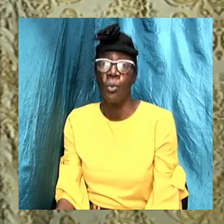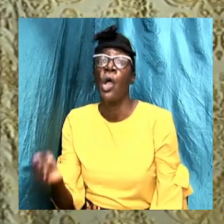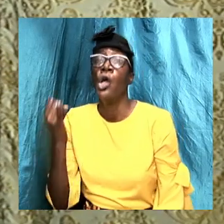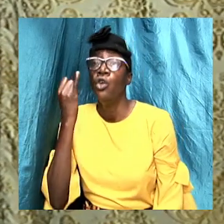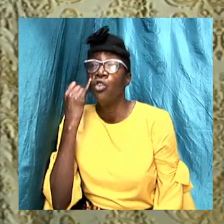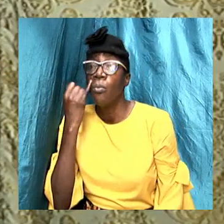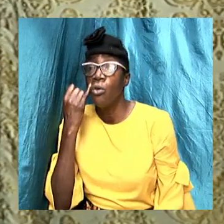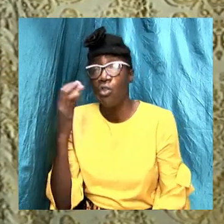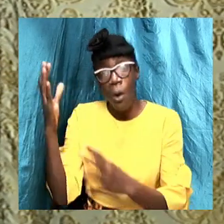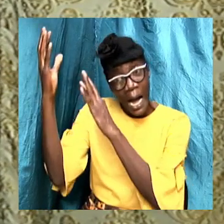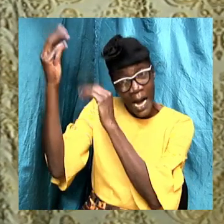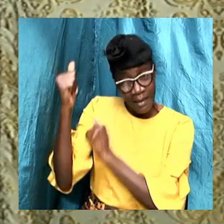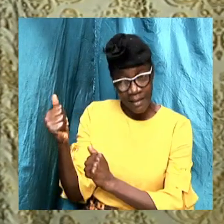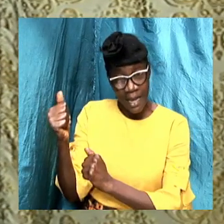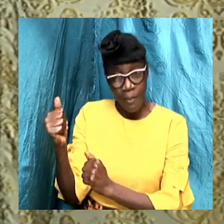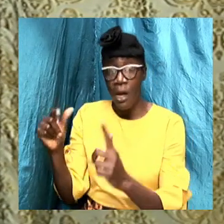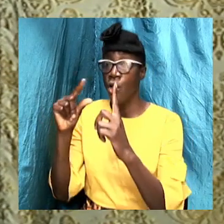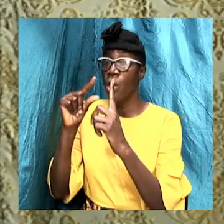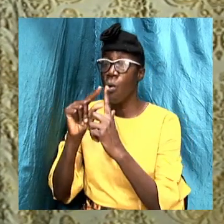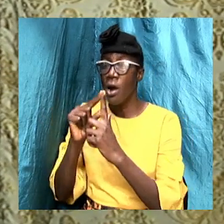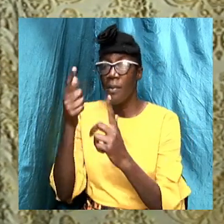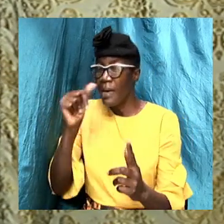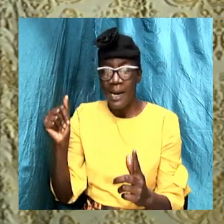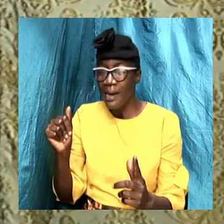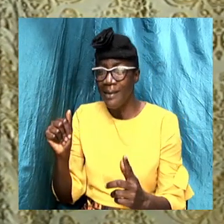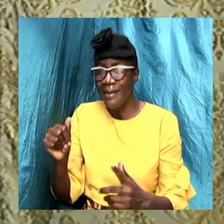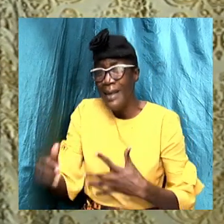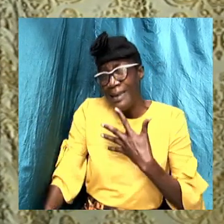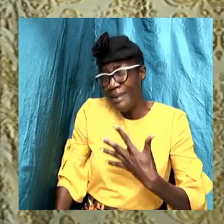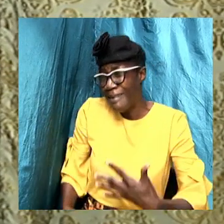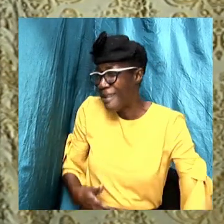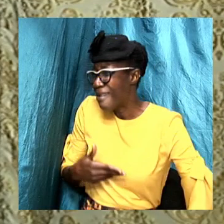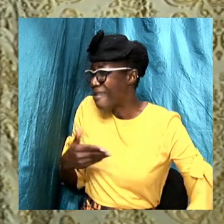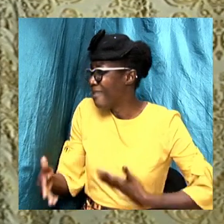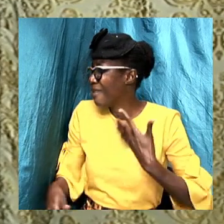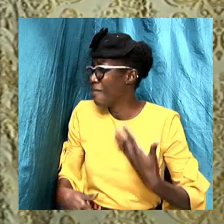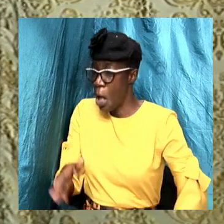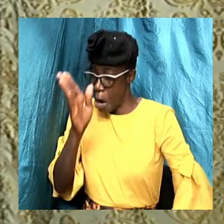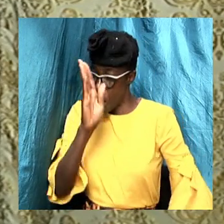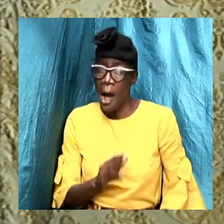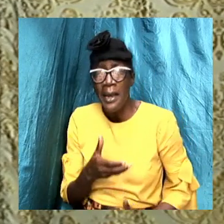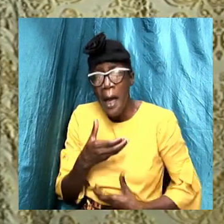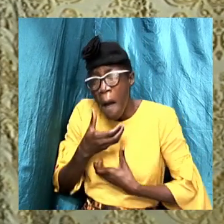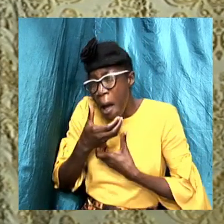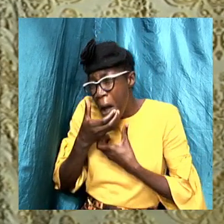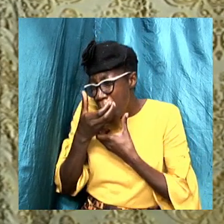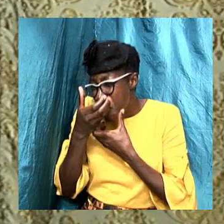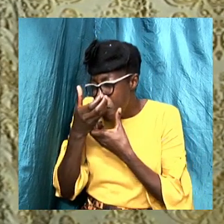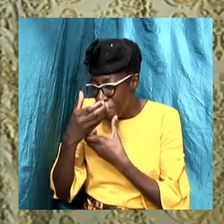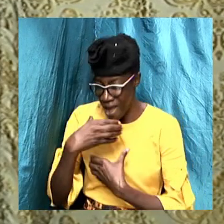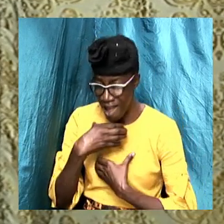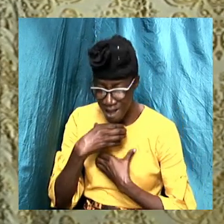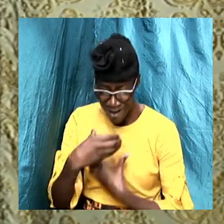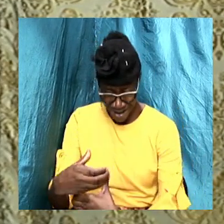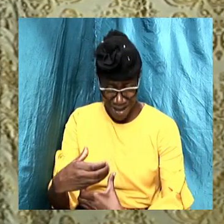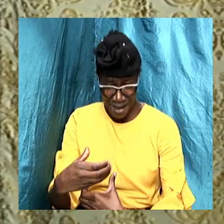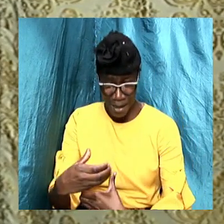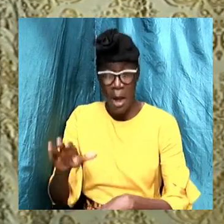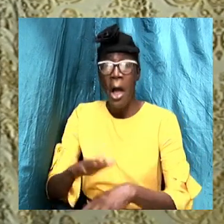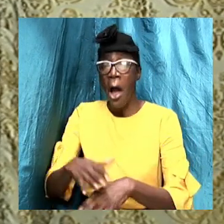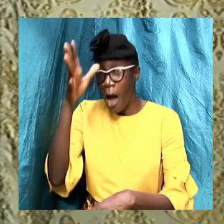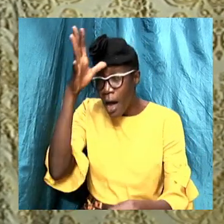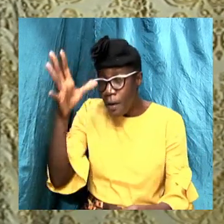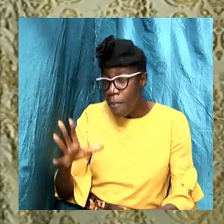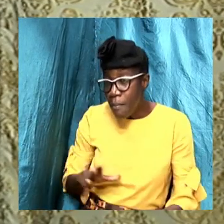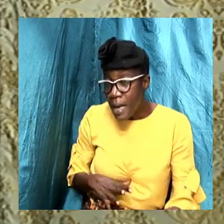accept the Word because it is inspired, it is God-breathed, God-breathed upon men, and they wrote